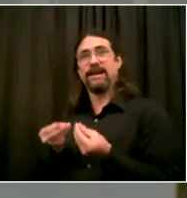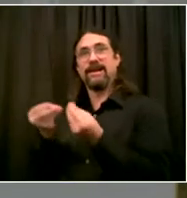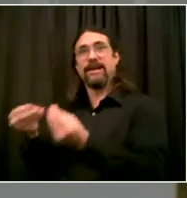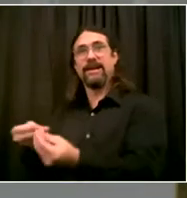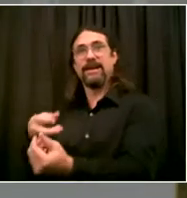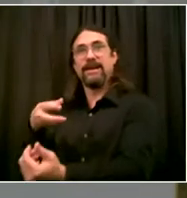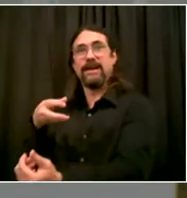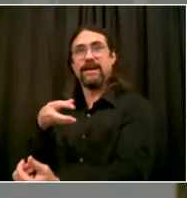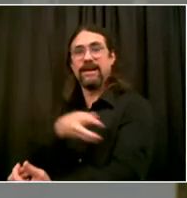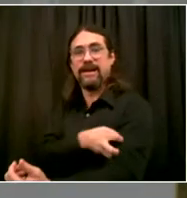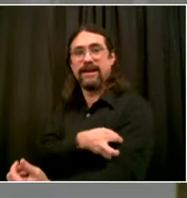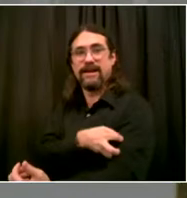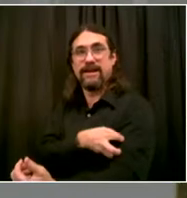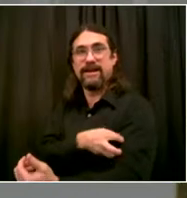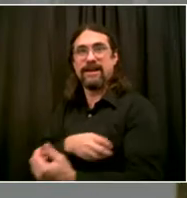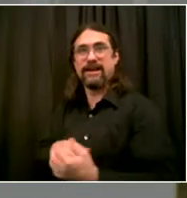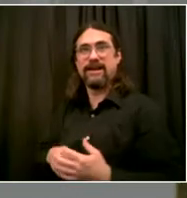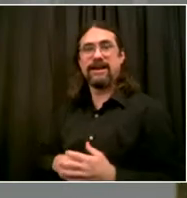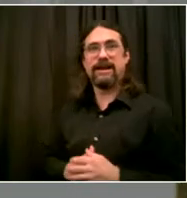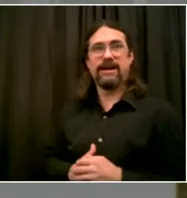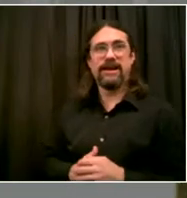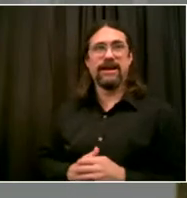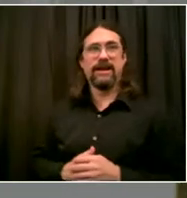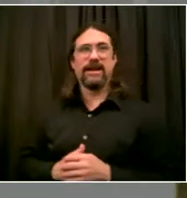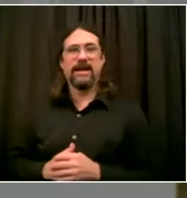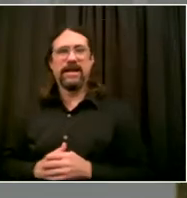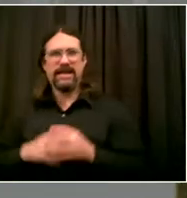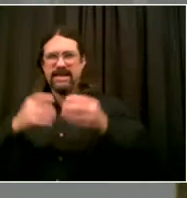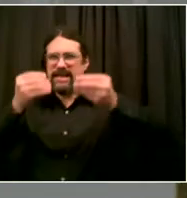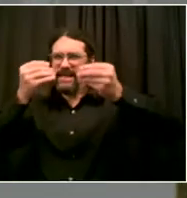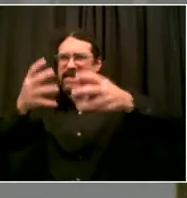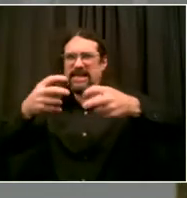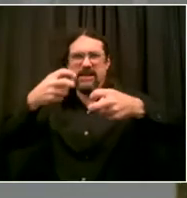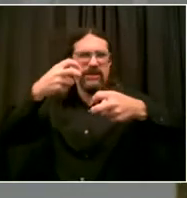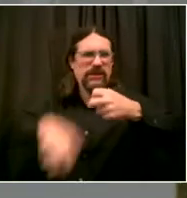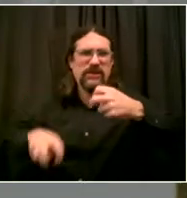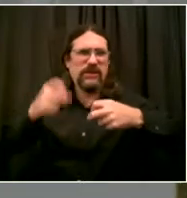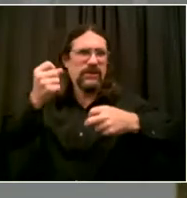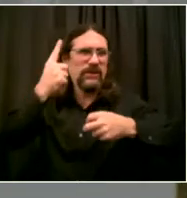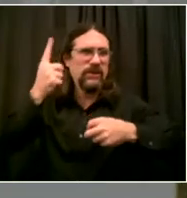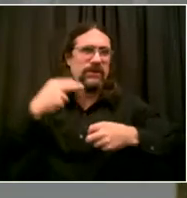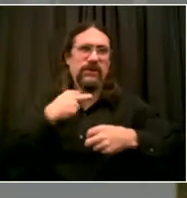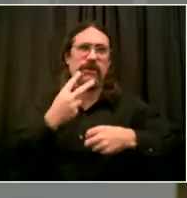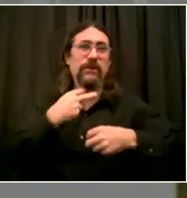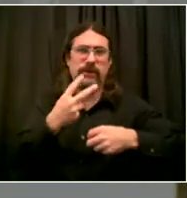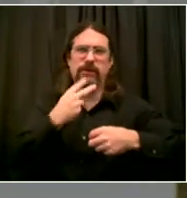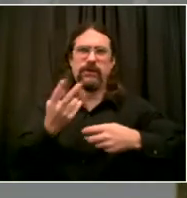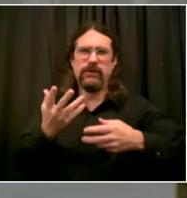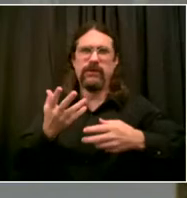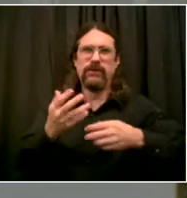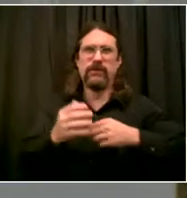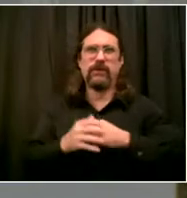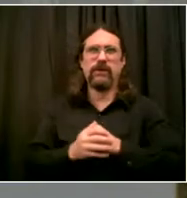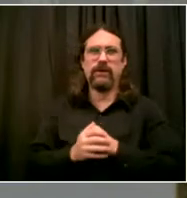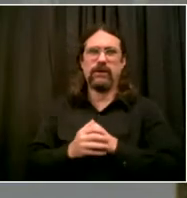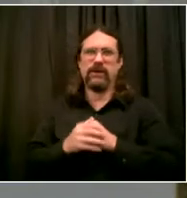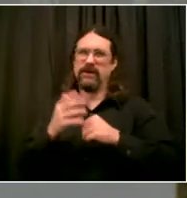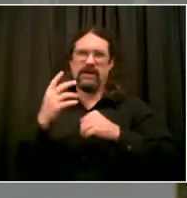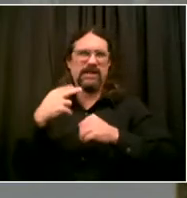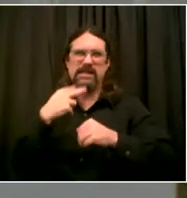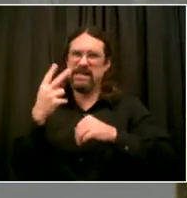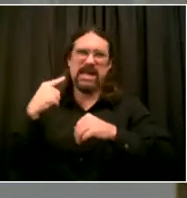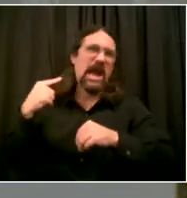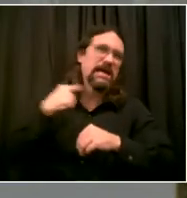unique and authentic. This is why we work on some shaper as